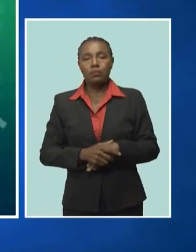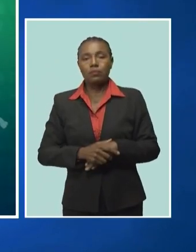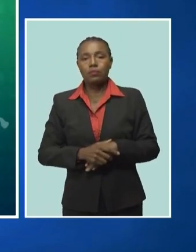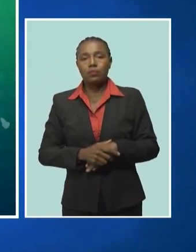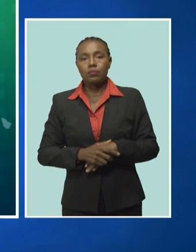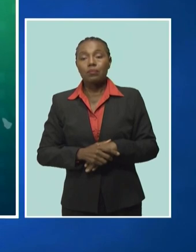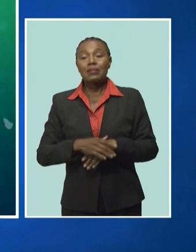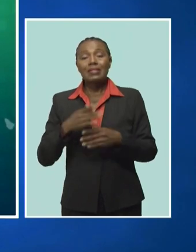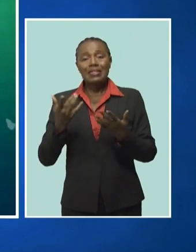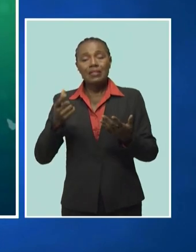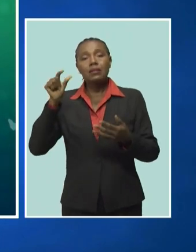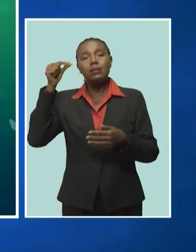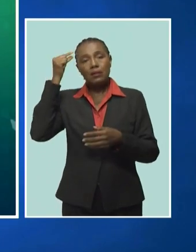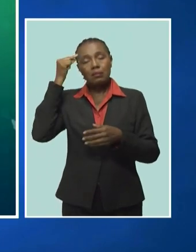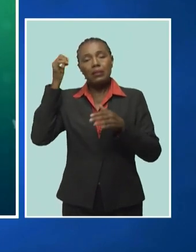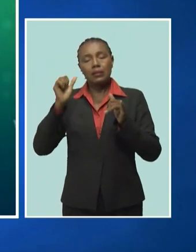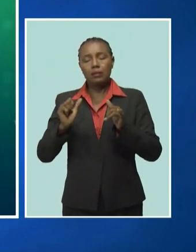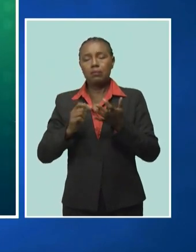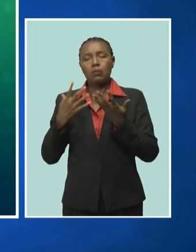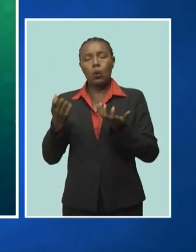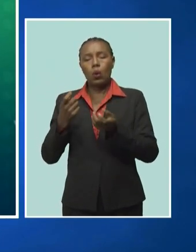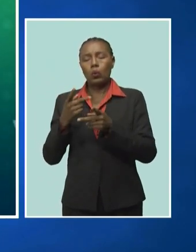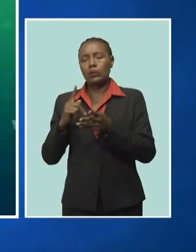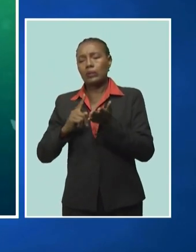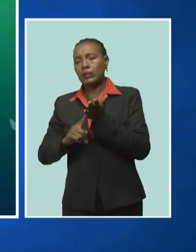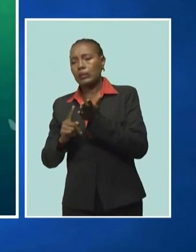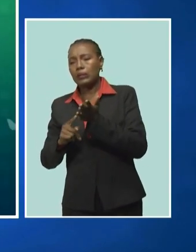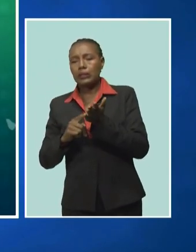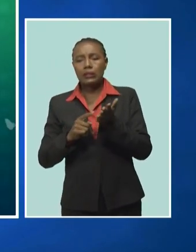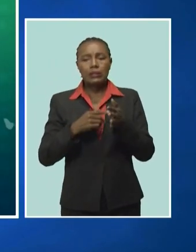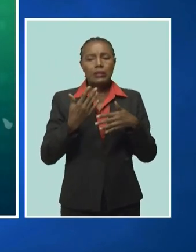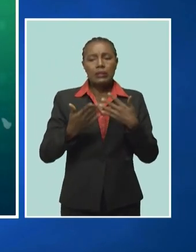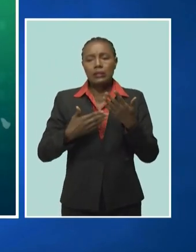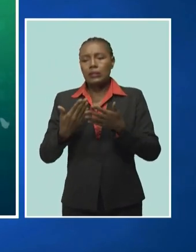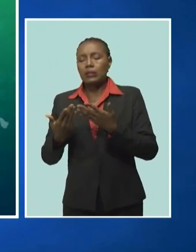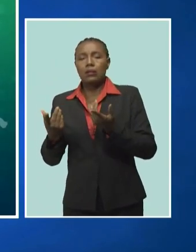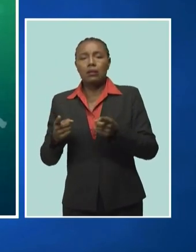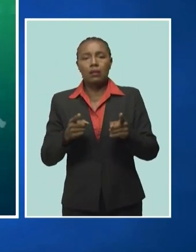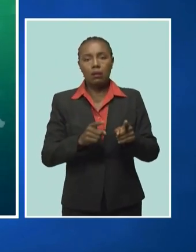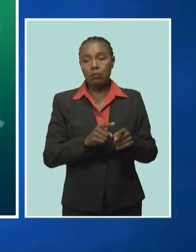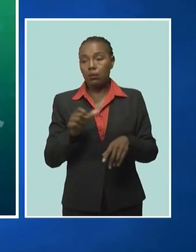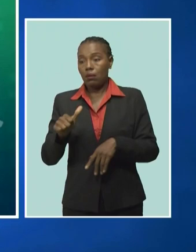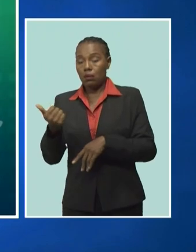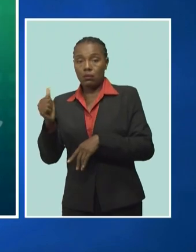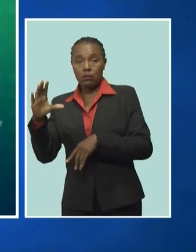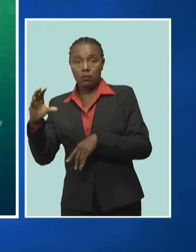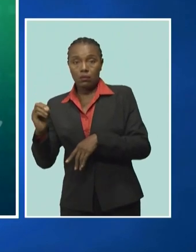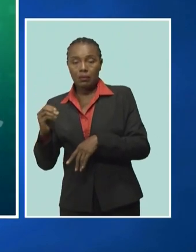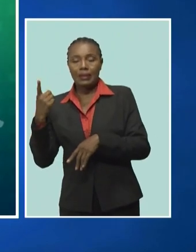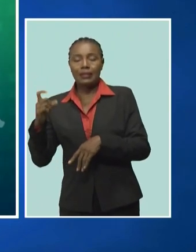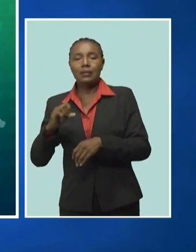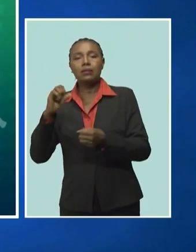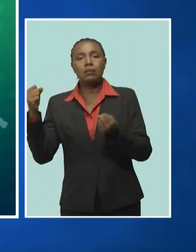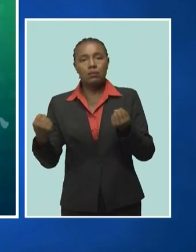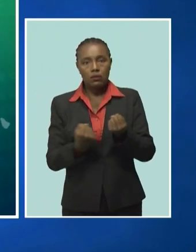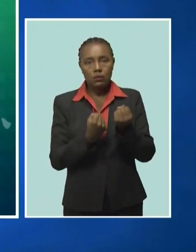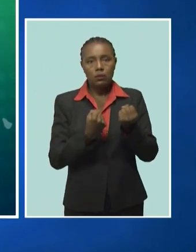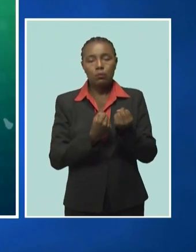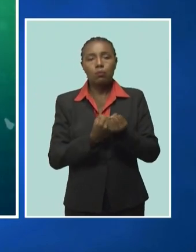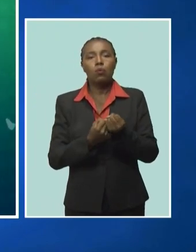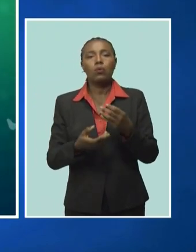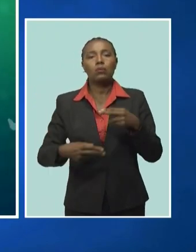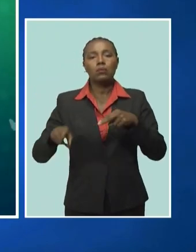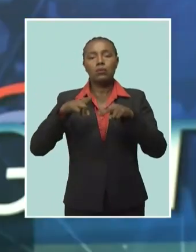And government needs to do that by carefully managing a fiscal position. And we need a private sector to step up and double the investment to about $2 billion